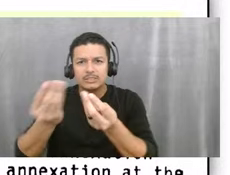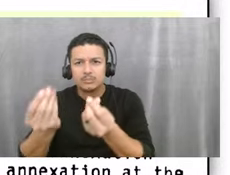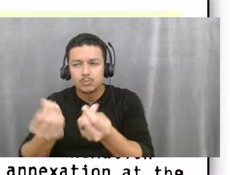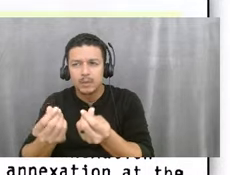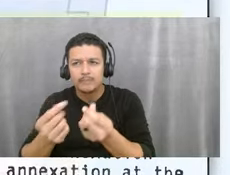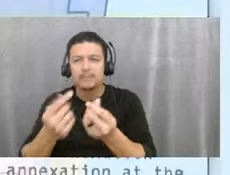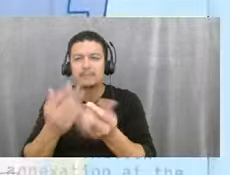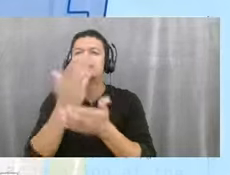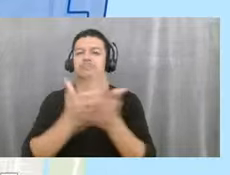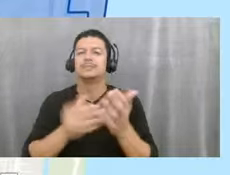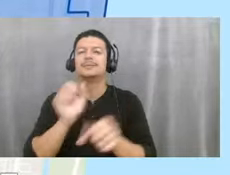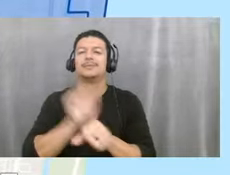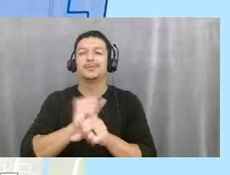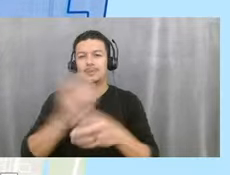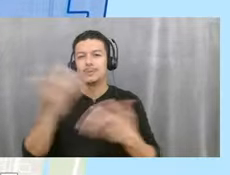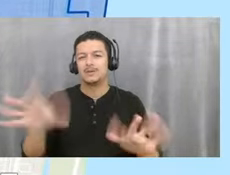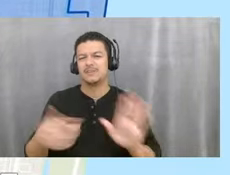looks like soon.